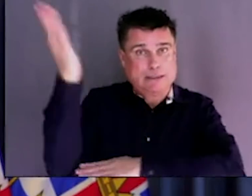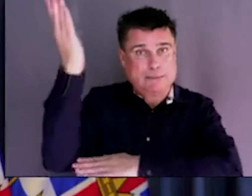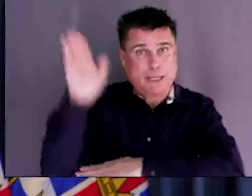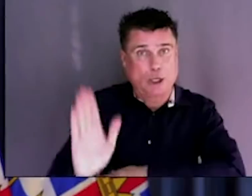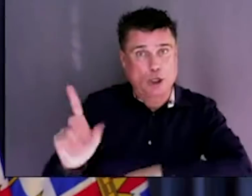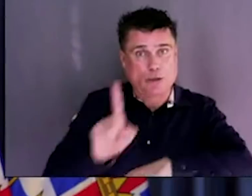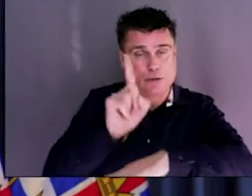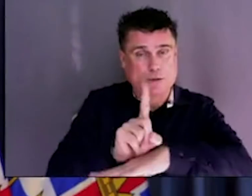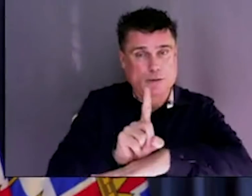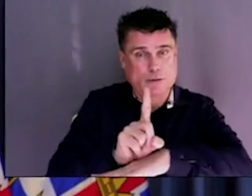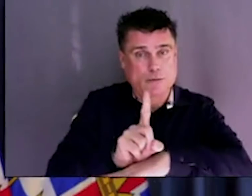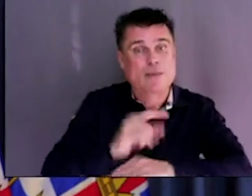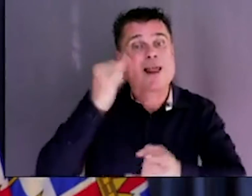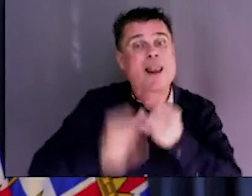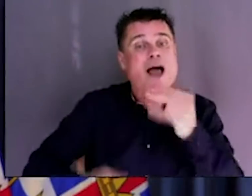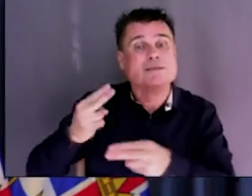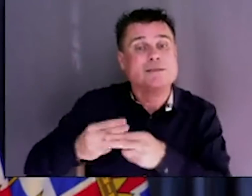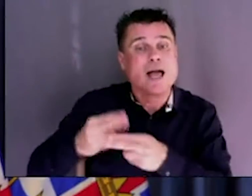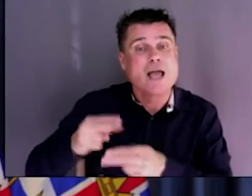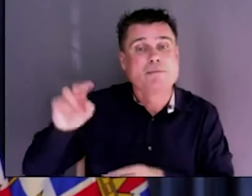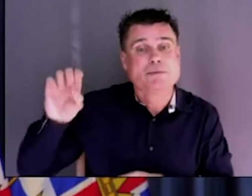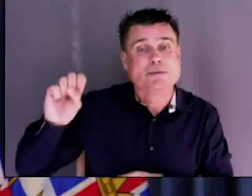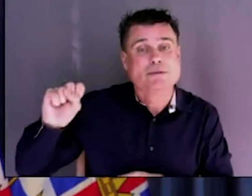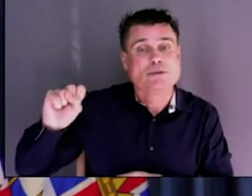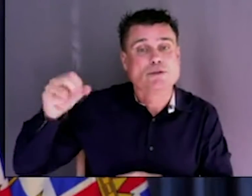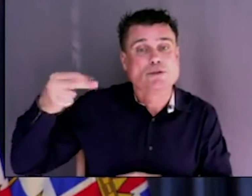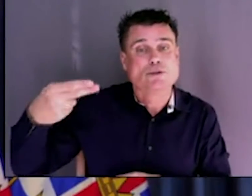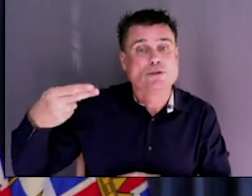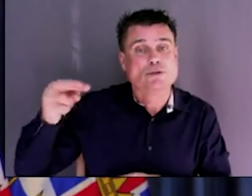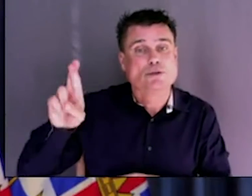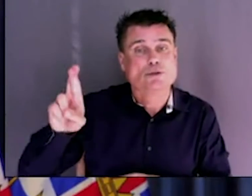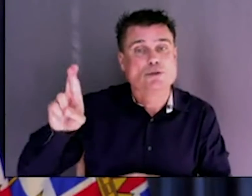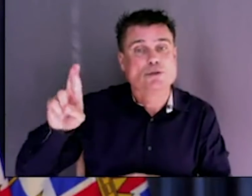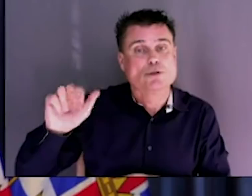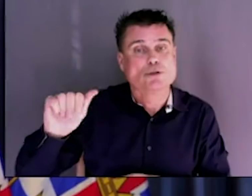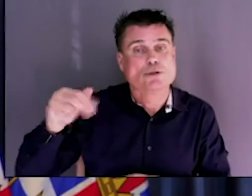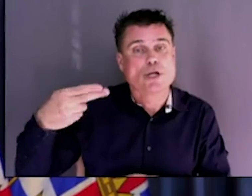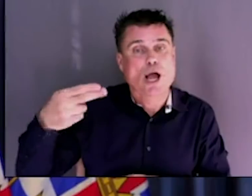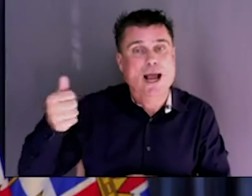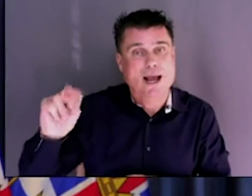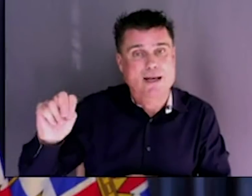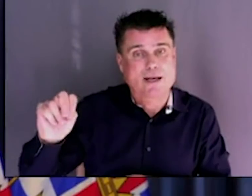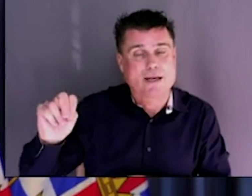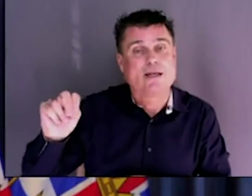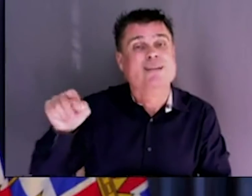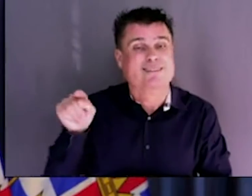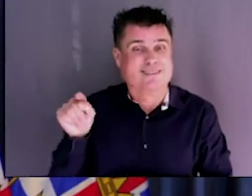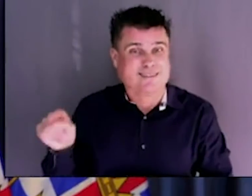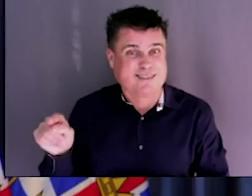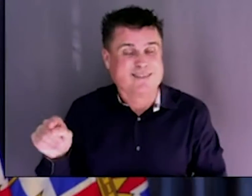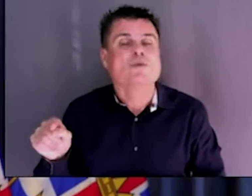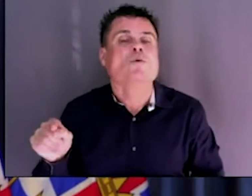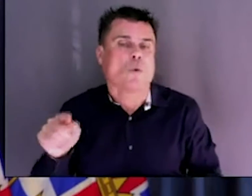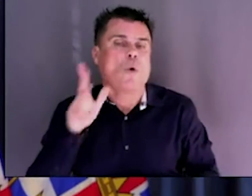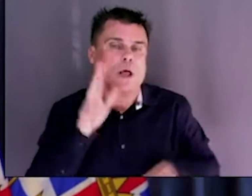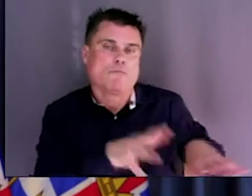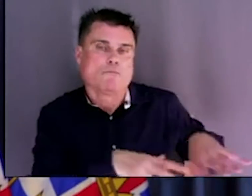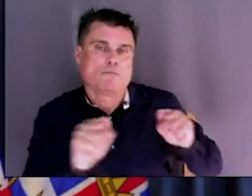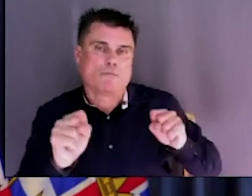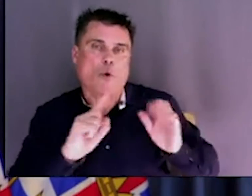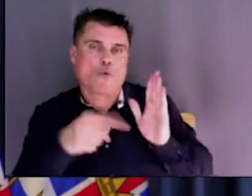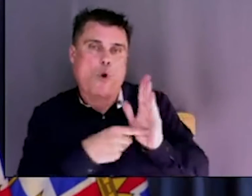in the legislature. And he will take up that position effective Monday. Now, the challenges of the report